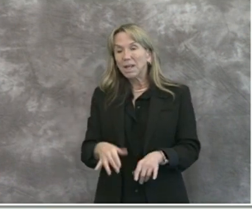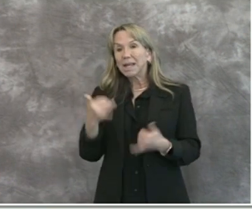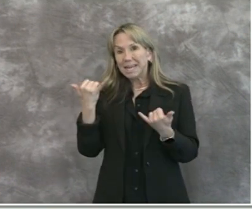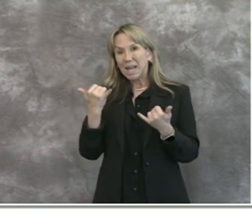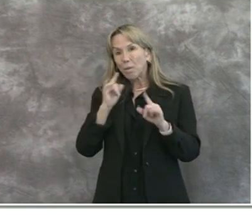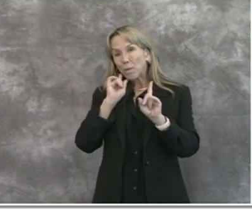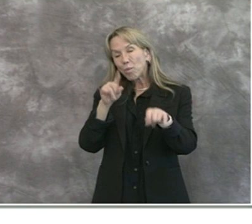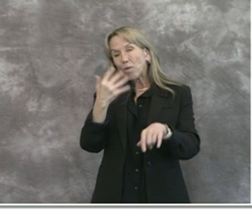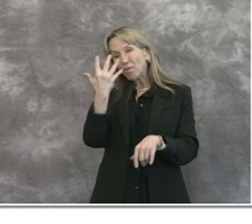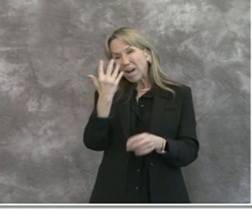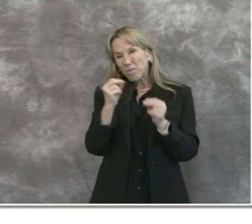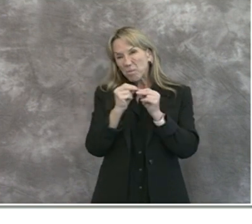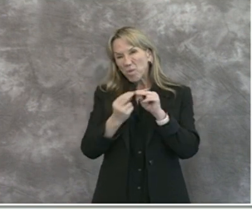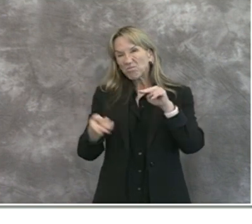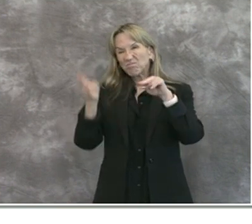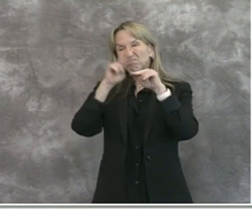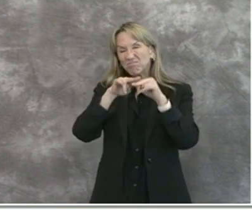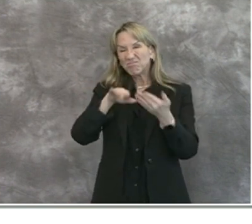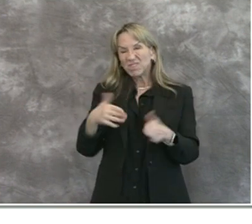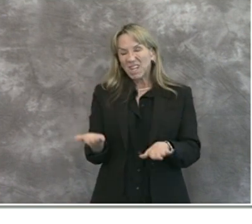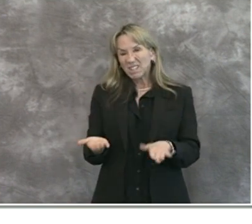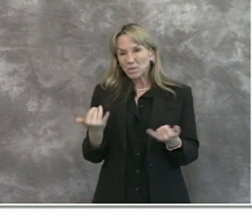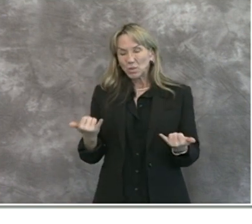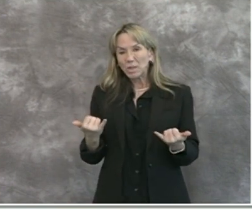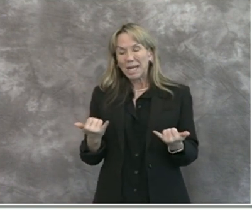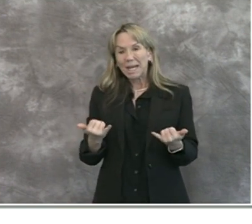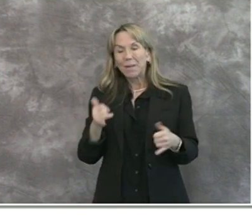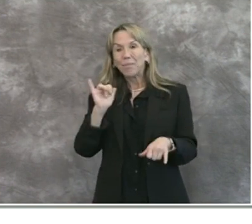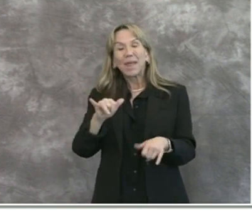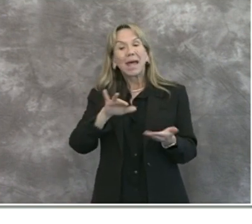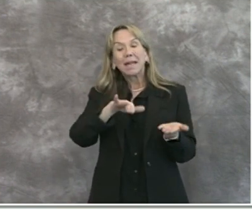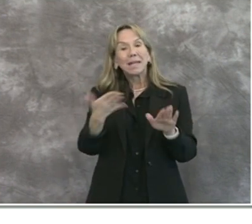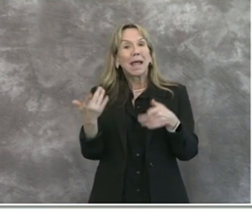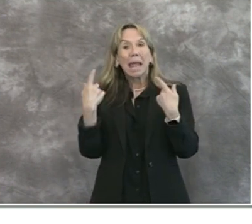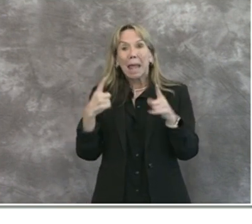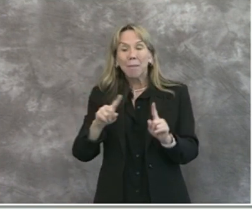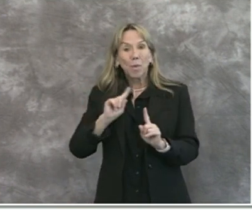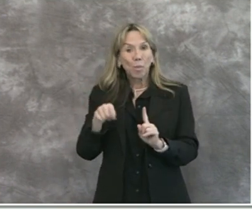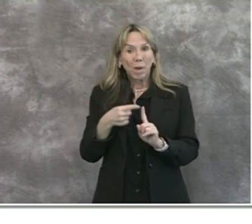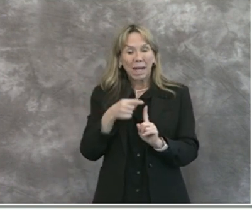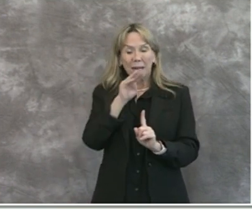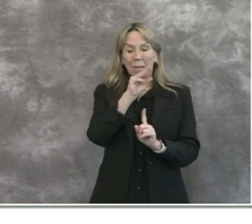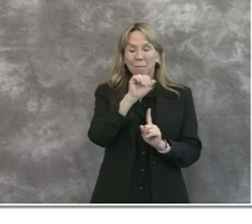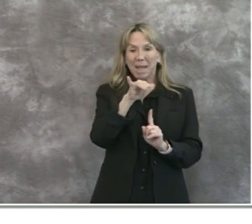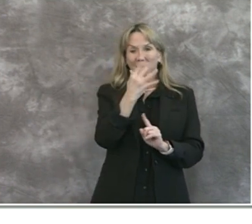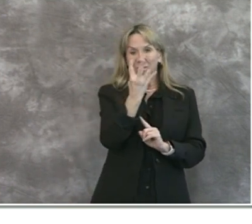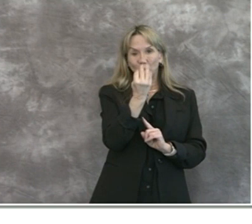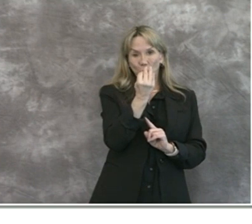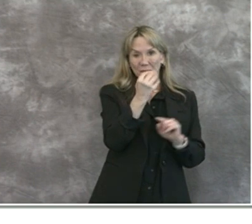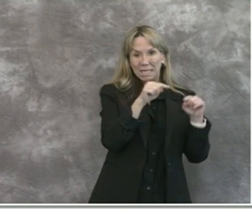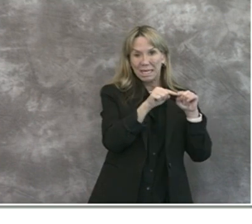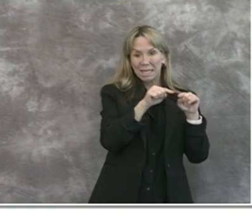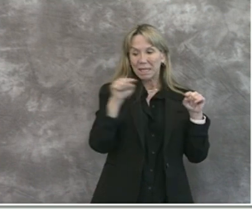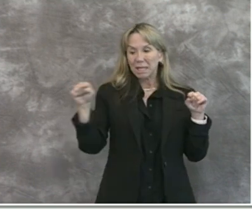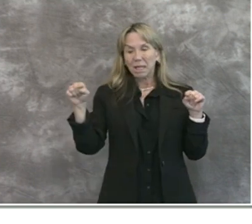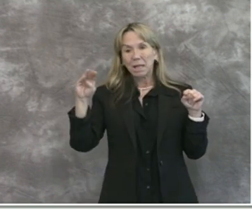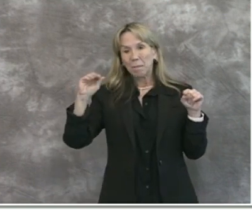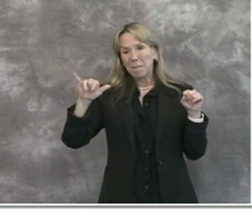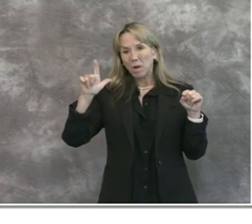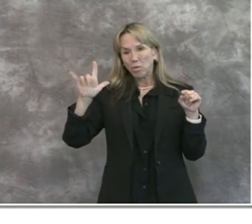deaths reported today, the dates of these deaths occurred between May 14th and May